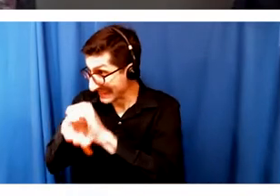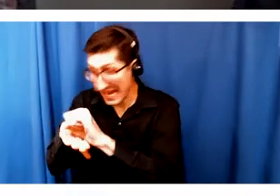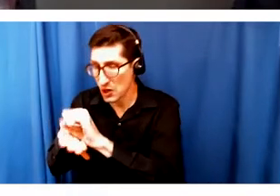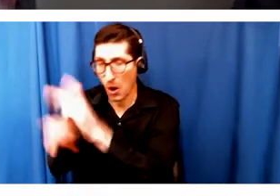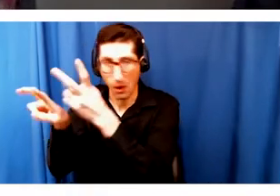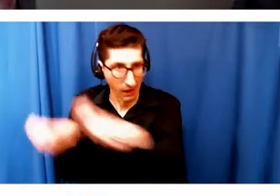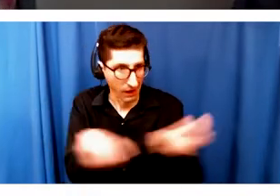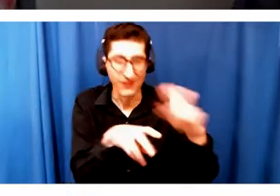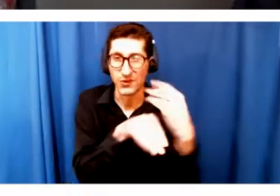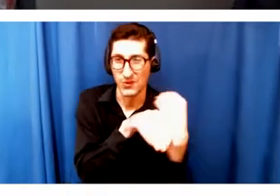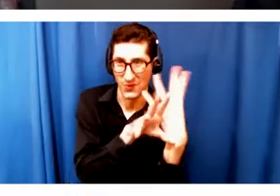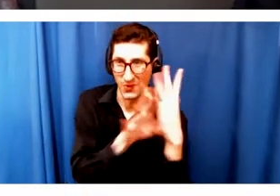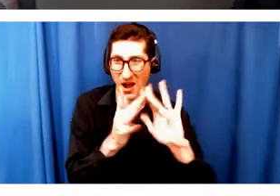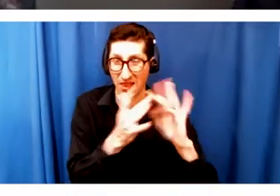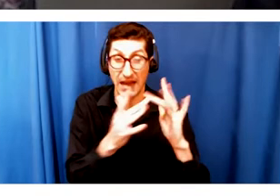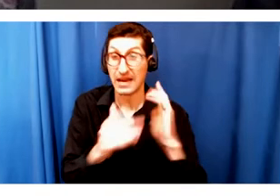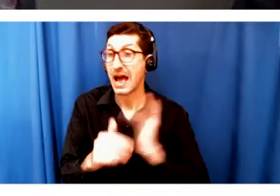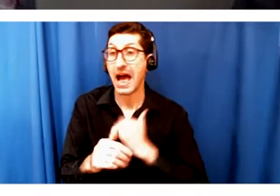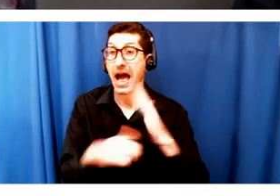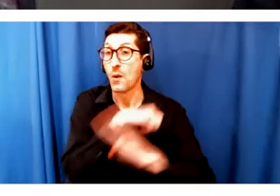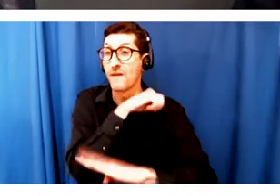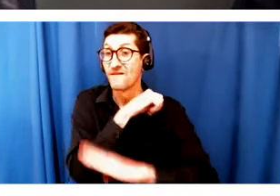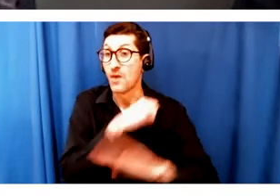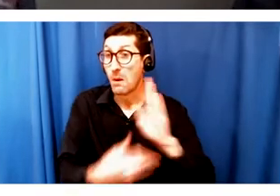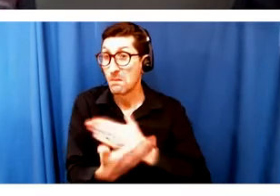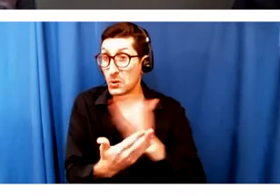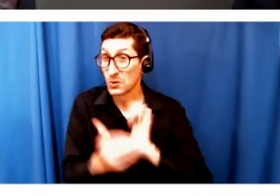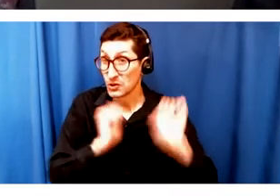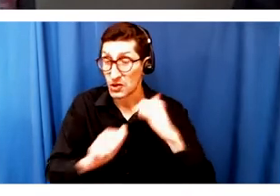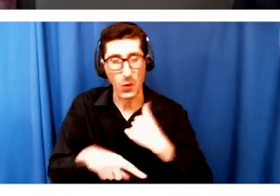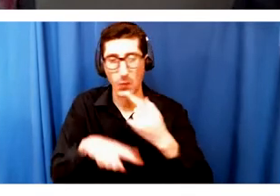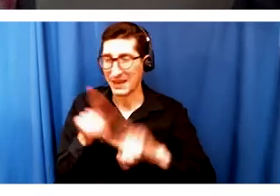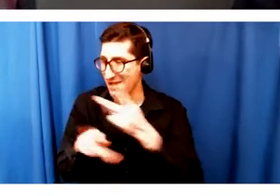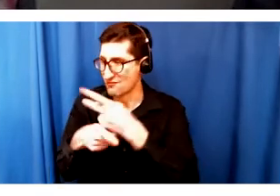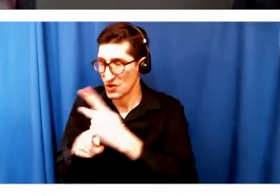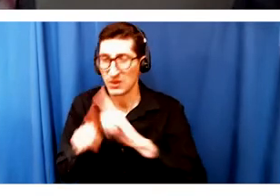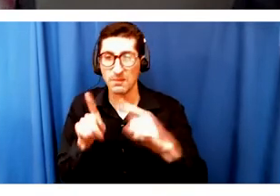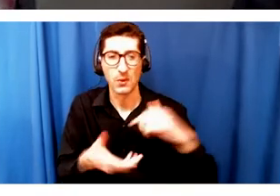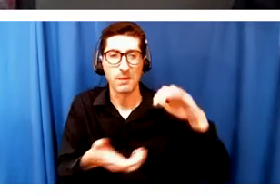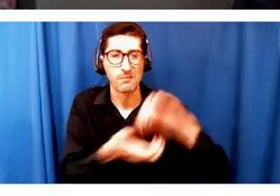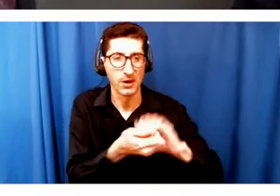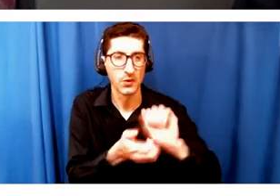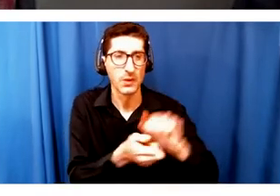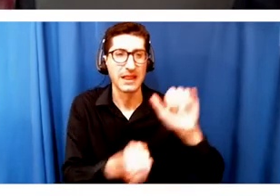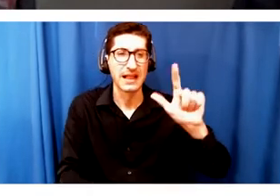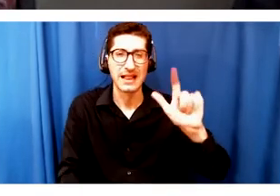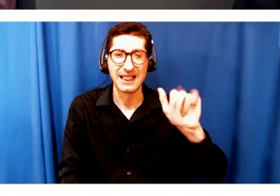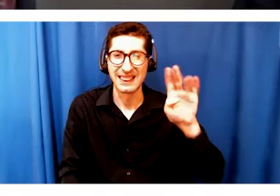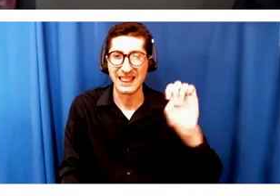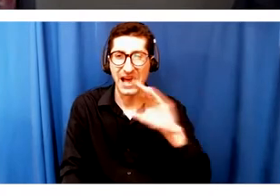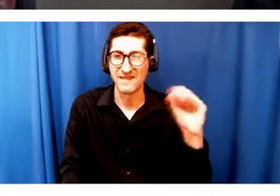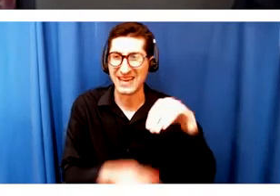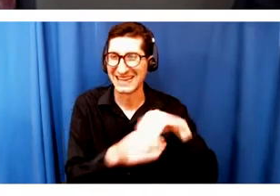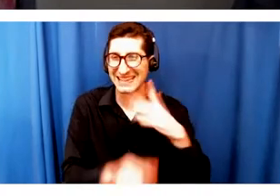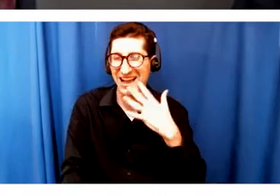our fall musical that we originally planned. So we're actually partnering with Live and in Color, a theater company based in New York, that's